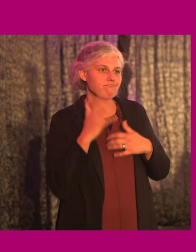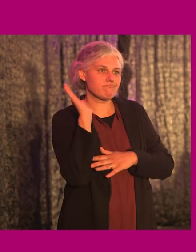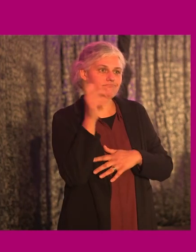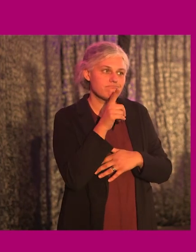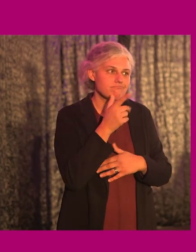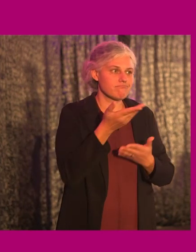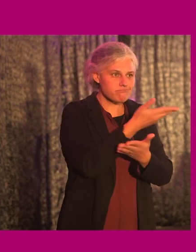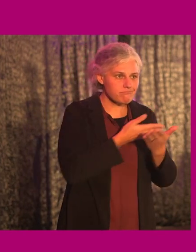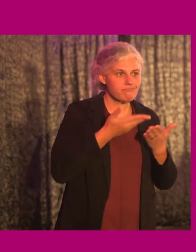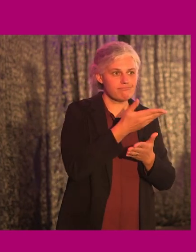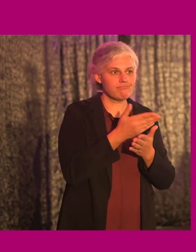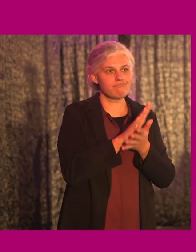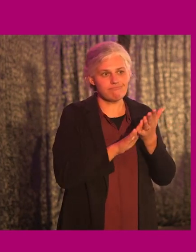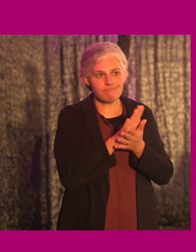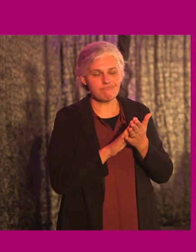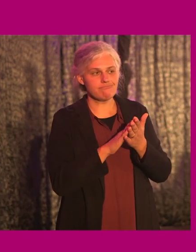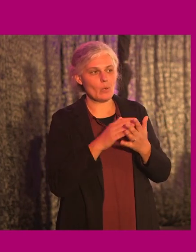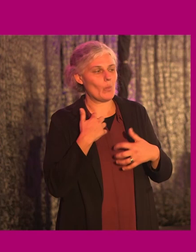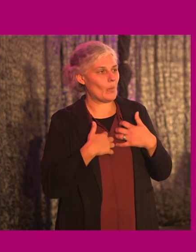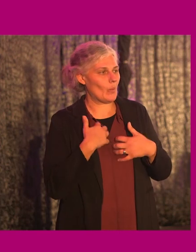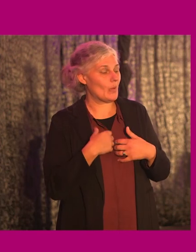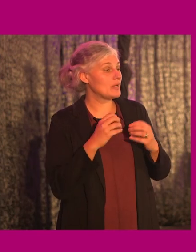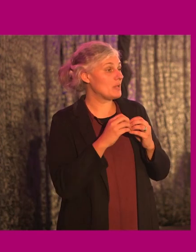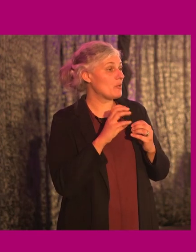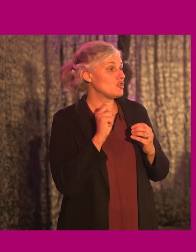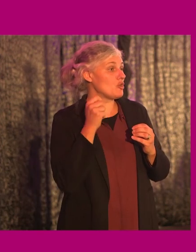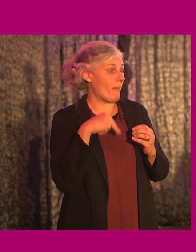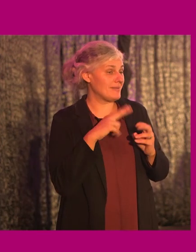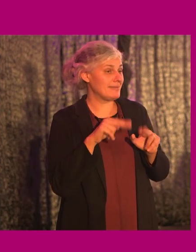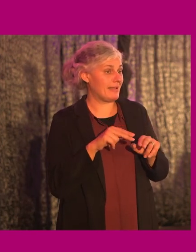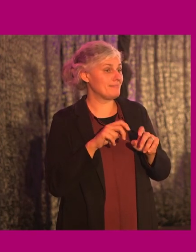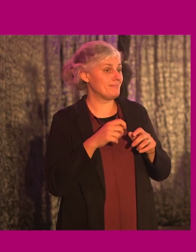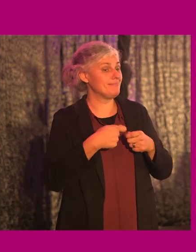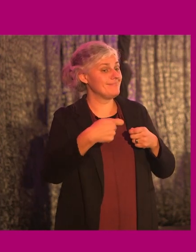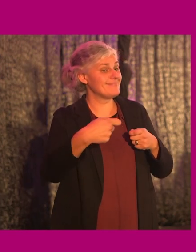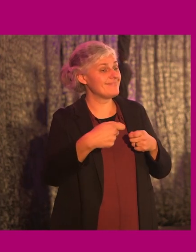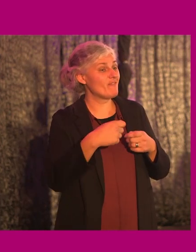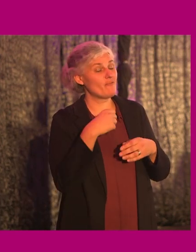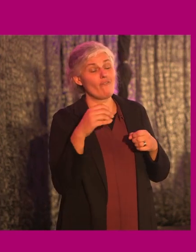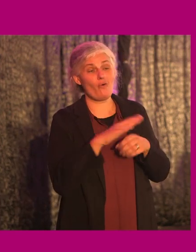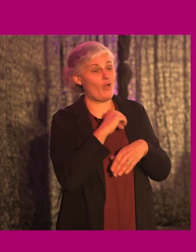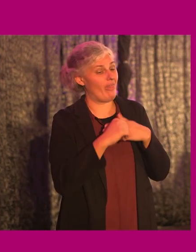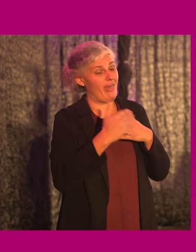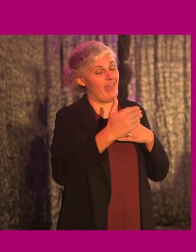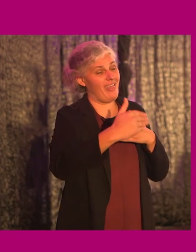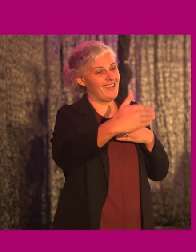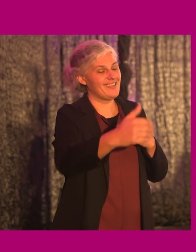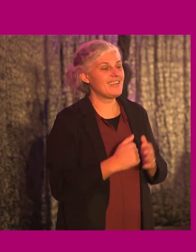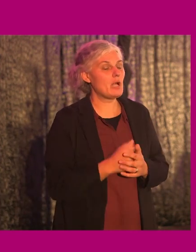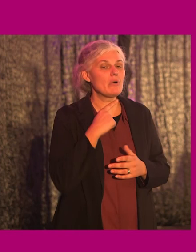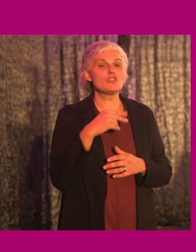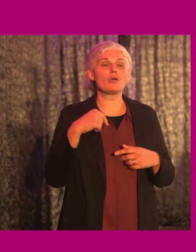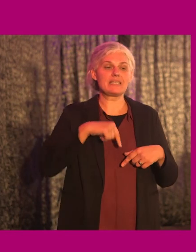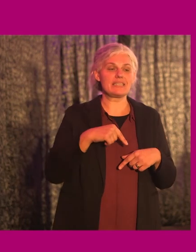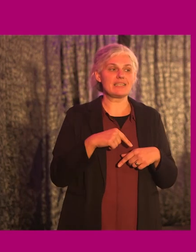and discussions. Um, so, uh, as you say, Siobhan, we could, we could be on this topic for, for days. Um, but I'm not going to be the woman who